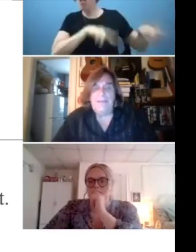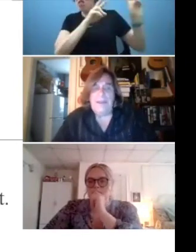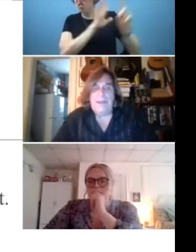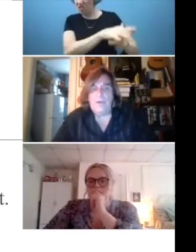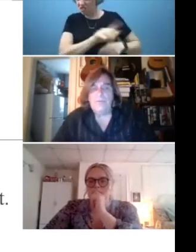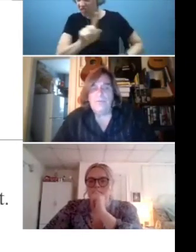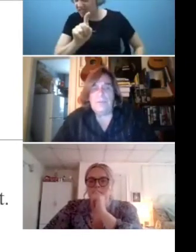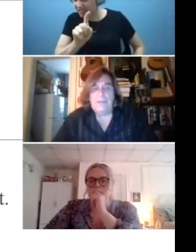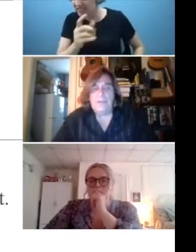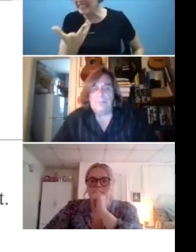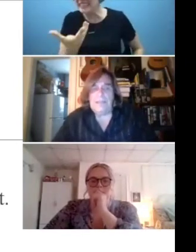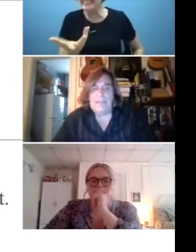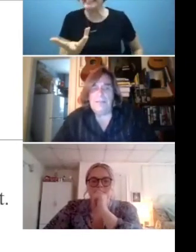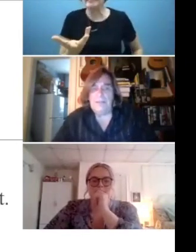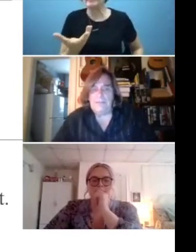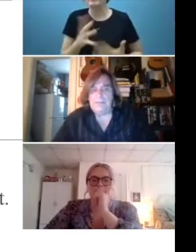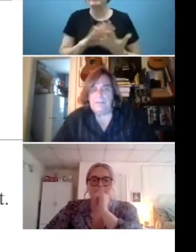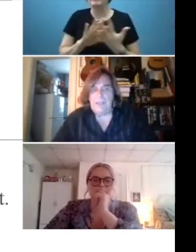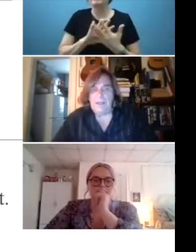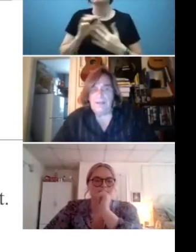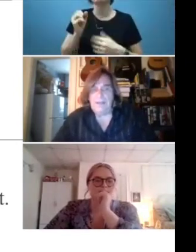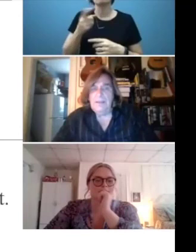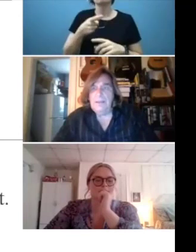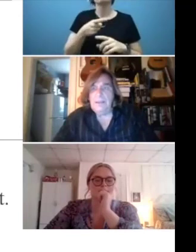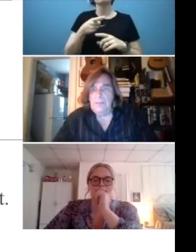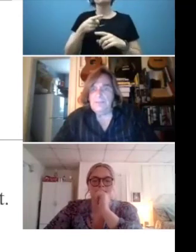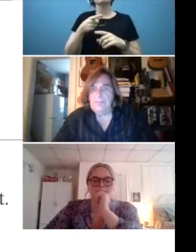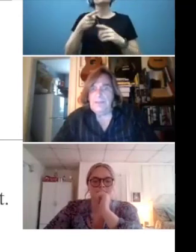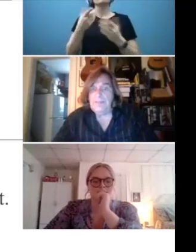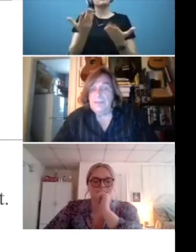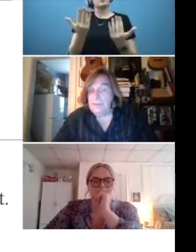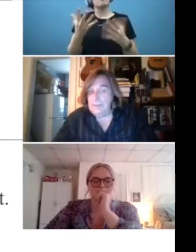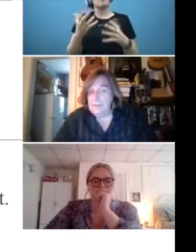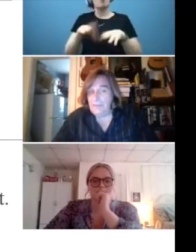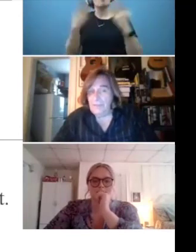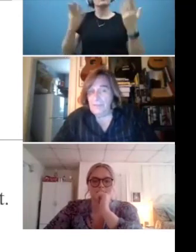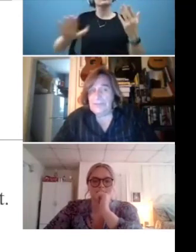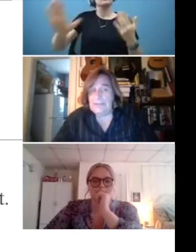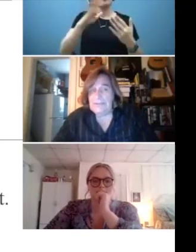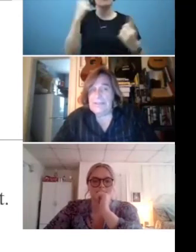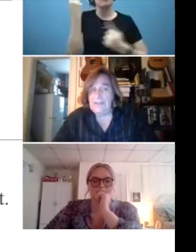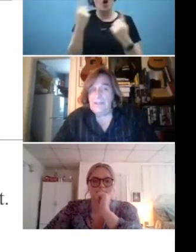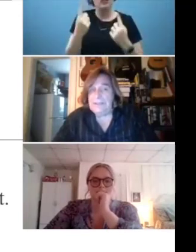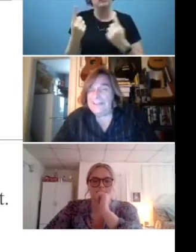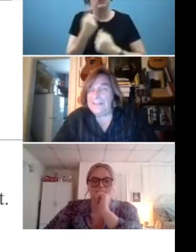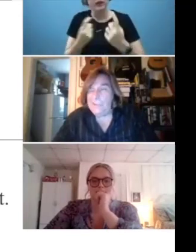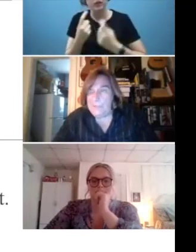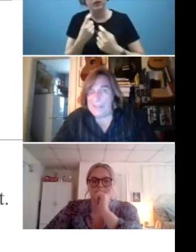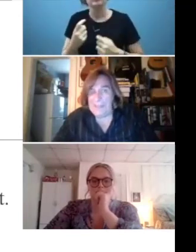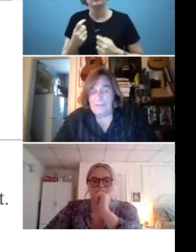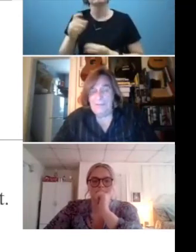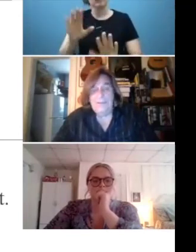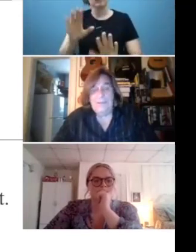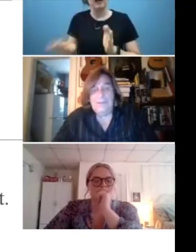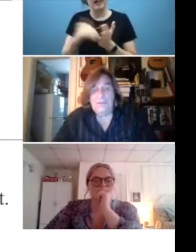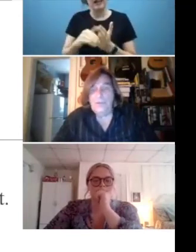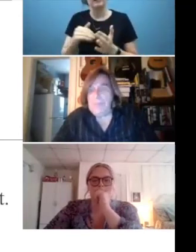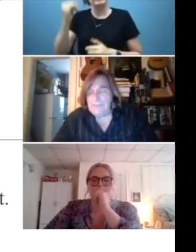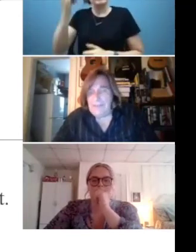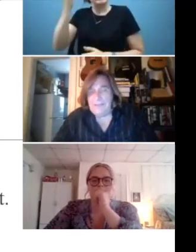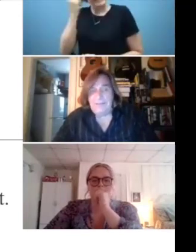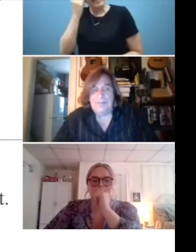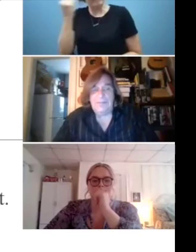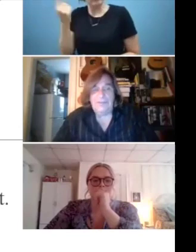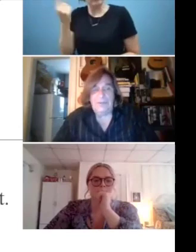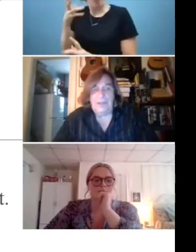idea that in order for a complaint to be investigated, it must be considered dangerous, illegal and inhumane. Who